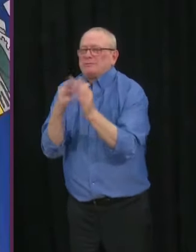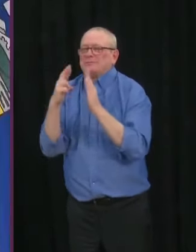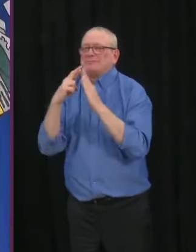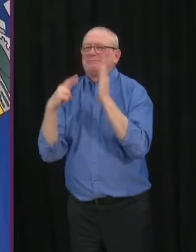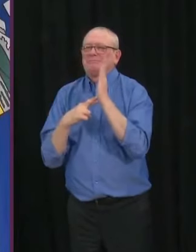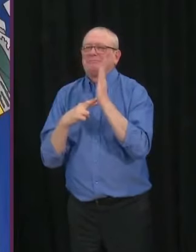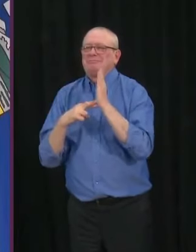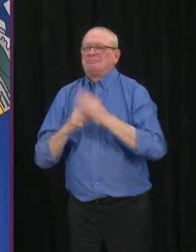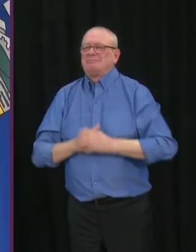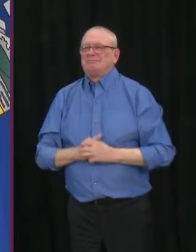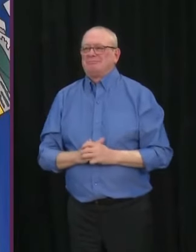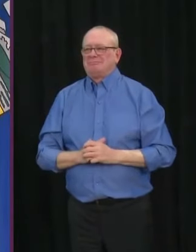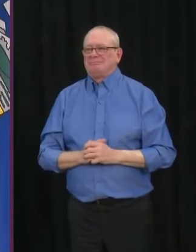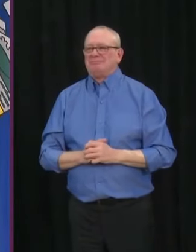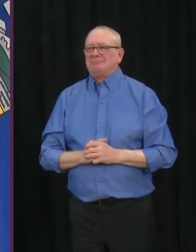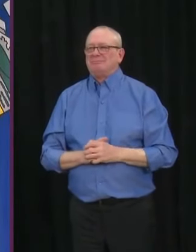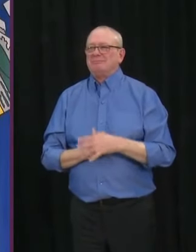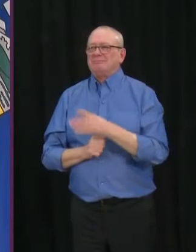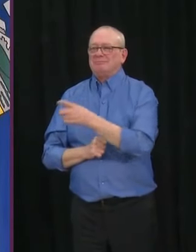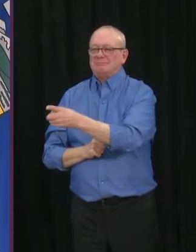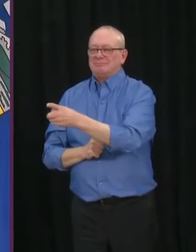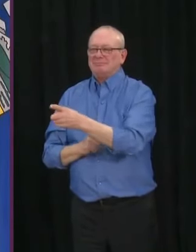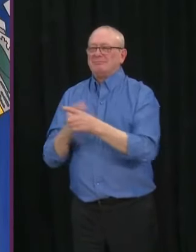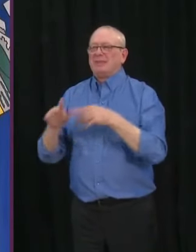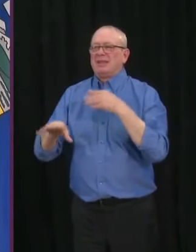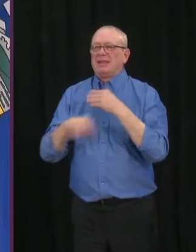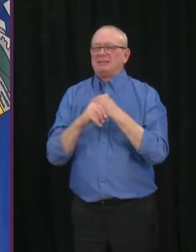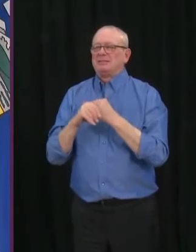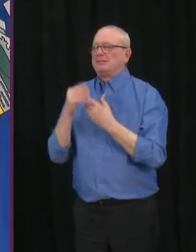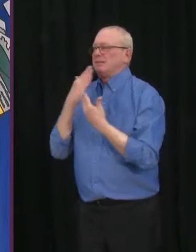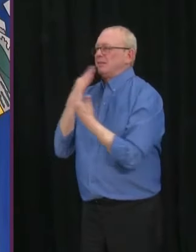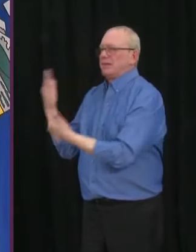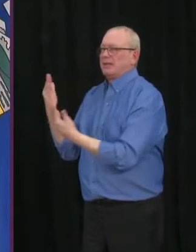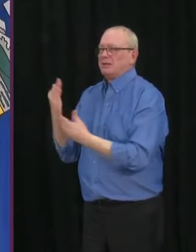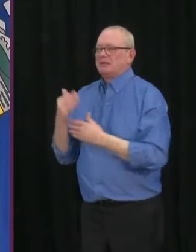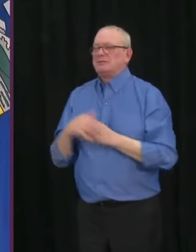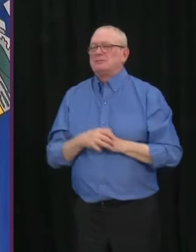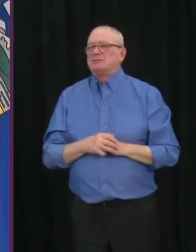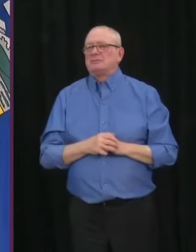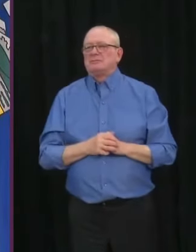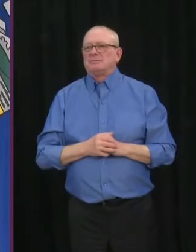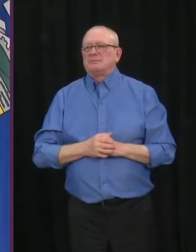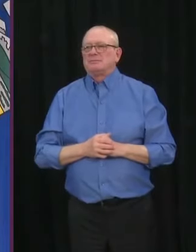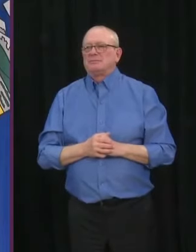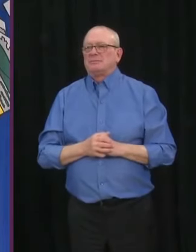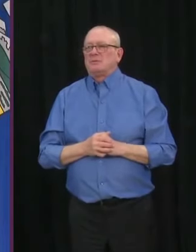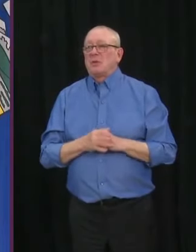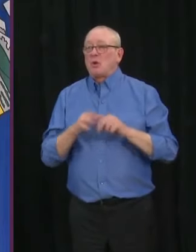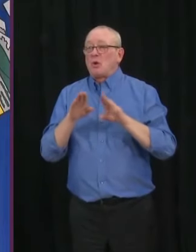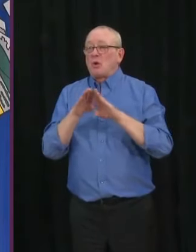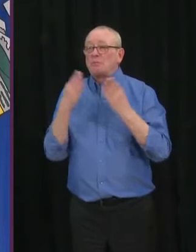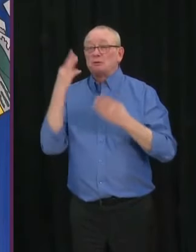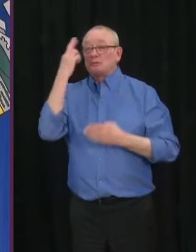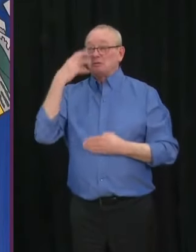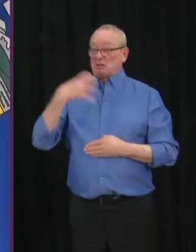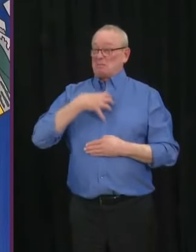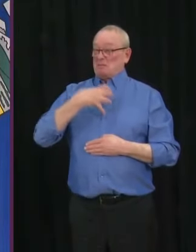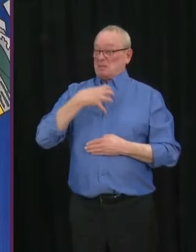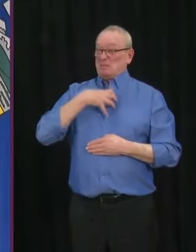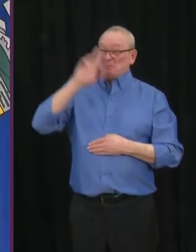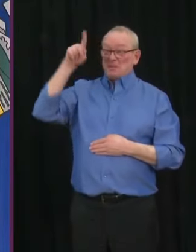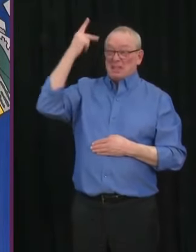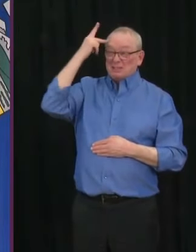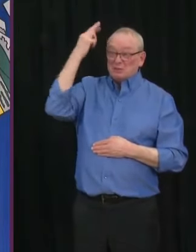And just to supplement that, thank you, Dr. Hinshaw. Just to supplement that, no, it's not political at all. As I said in response to James's